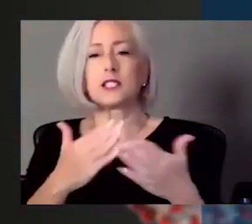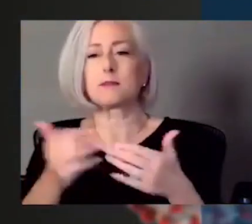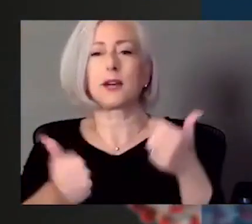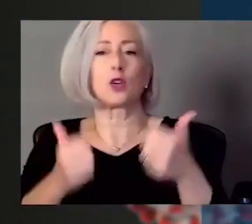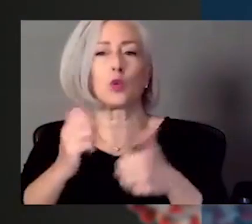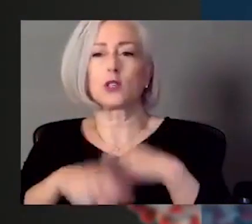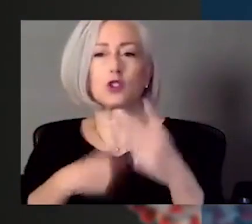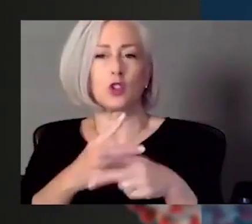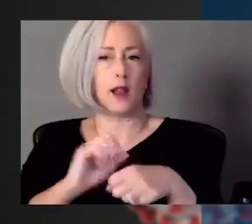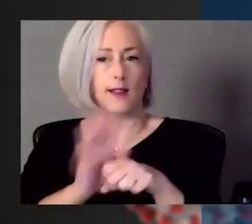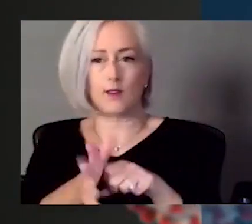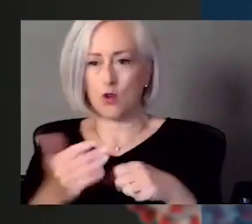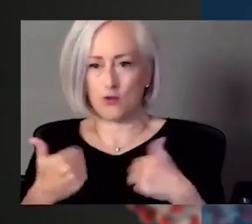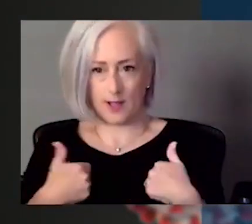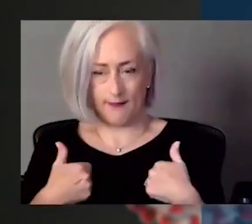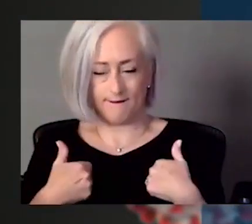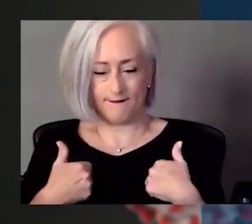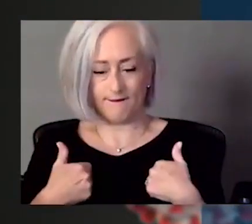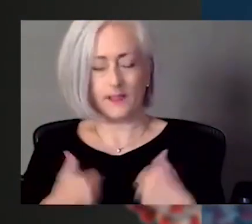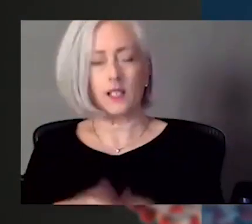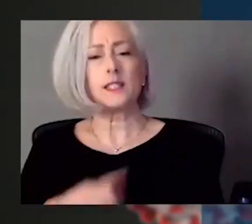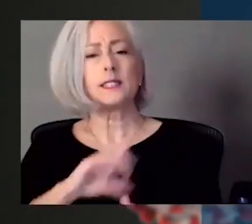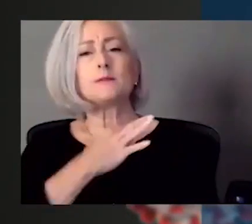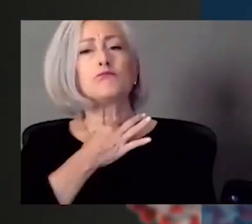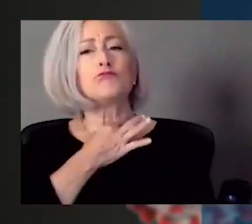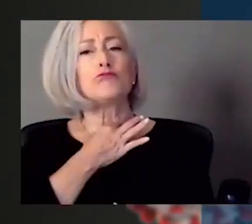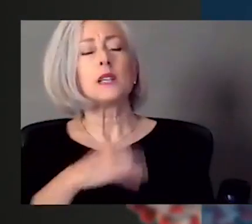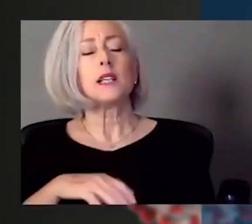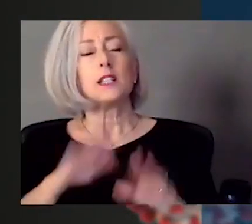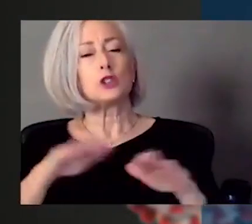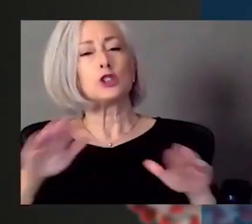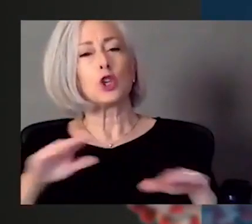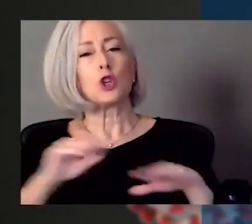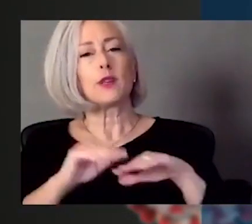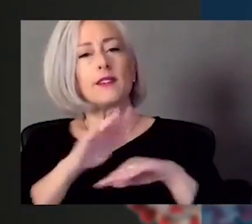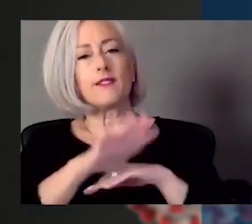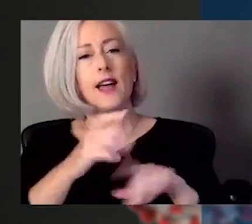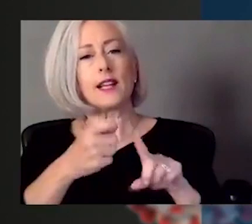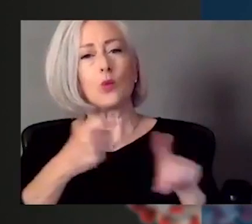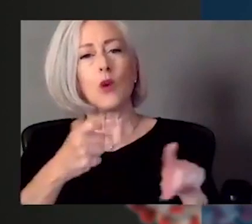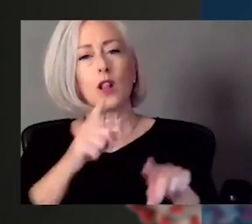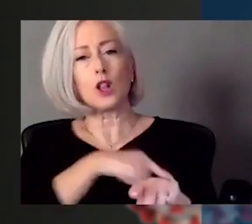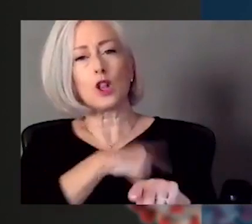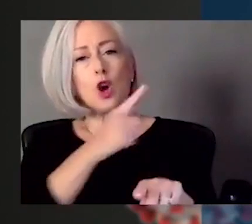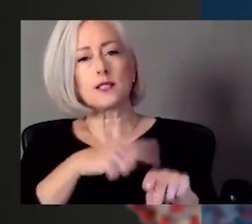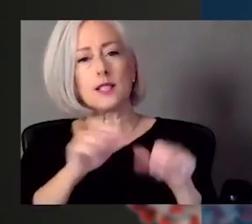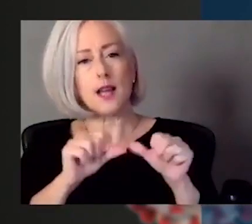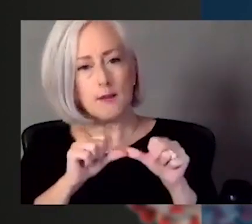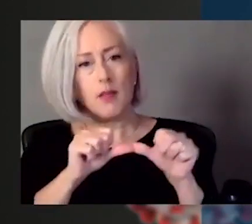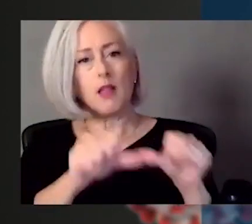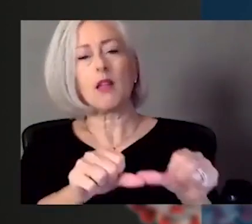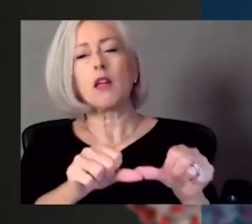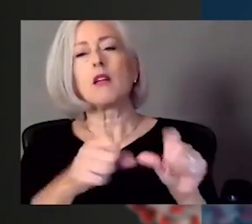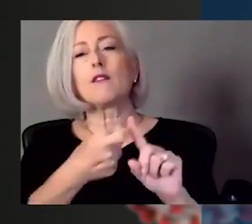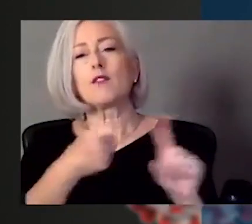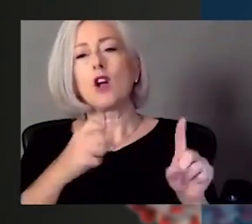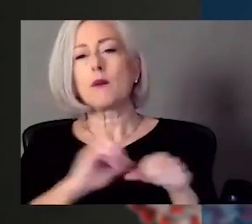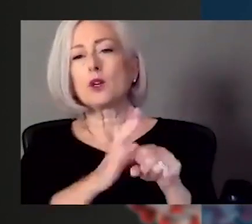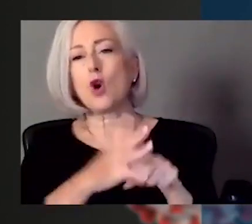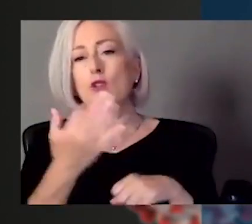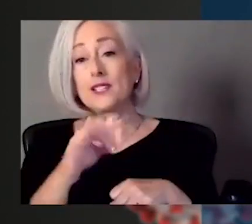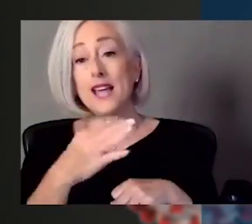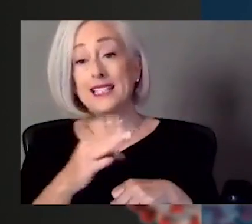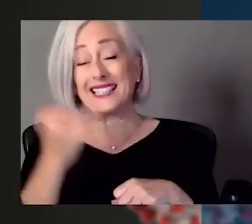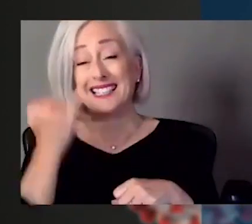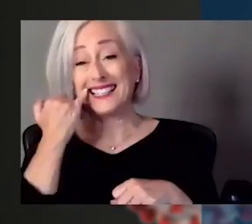suffering long haul symptoms from COVID-19, even if they had a mild case of COVID-19? Yeah. I mean, I think the,